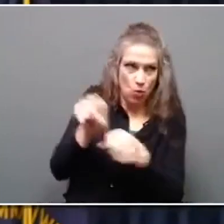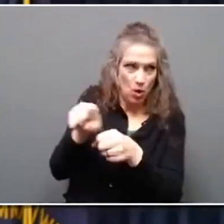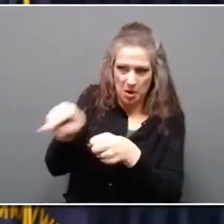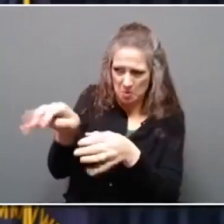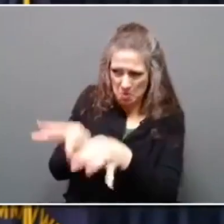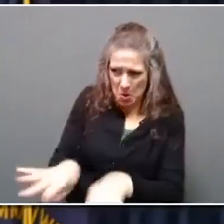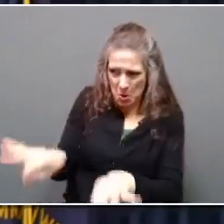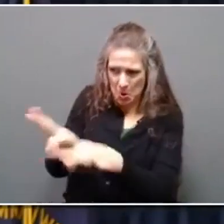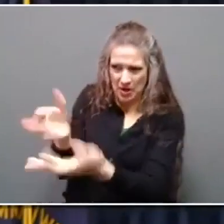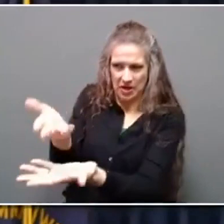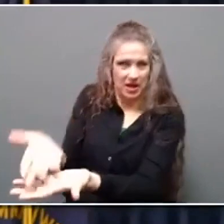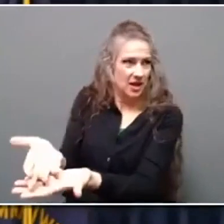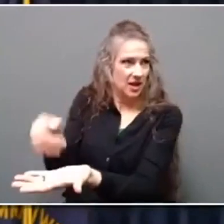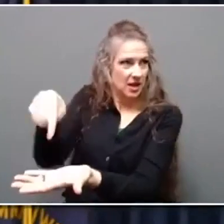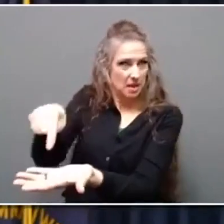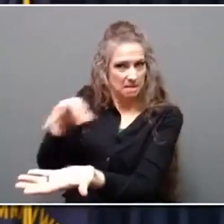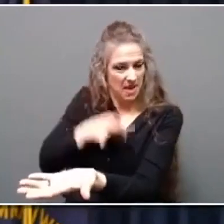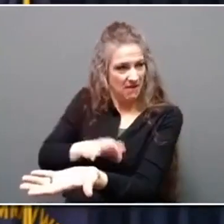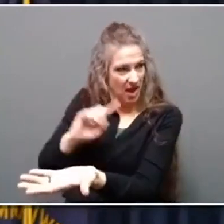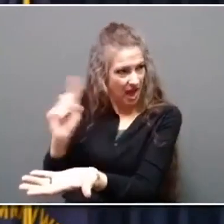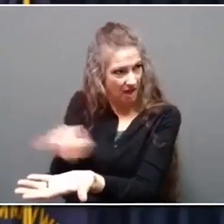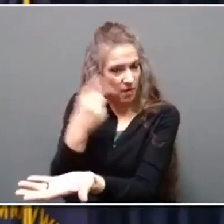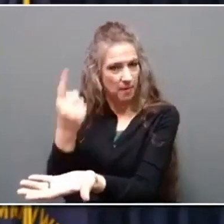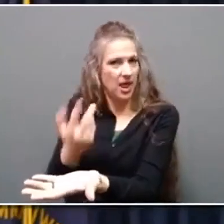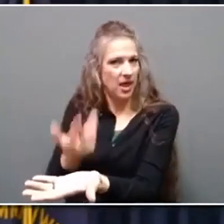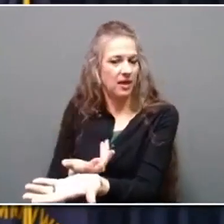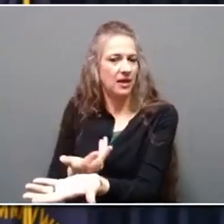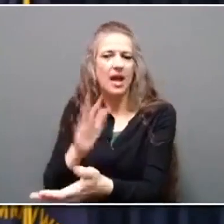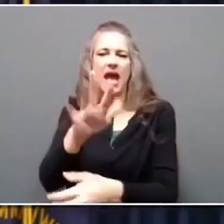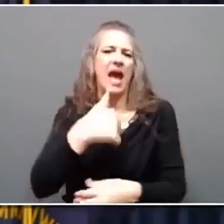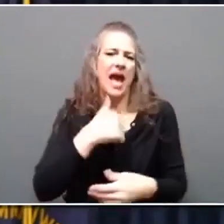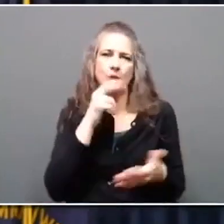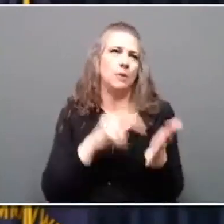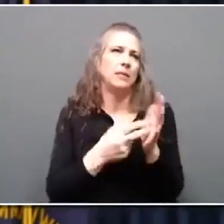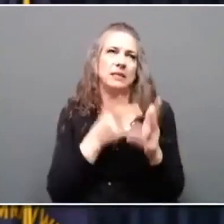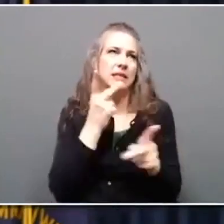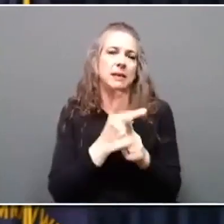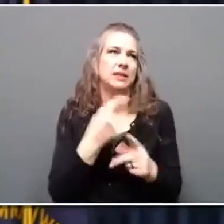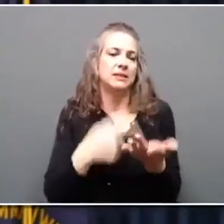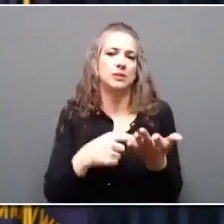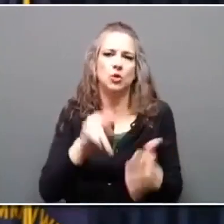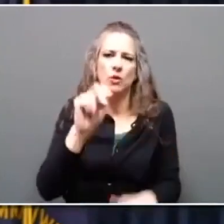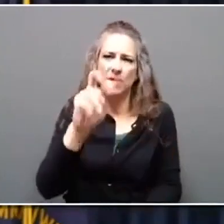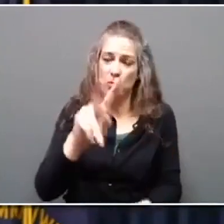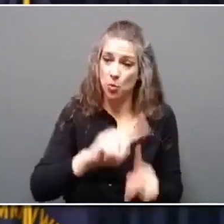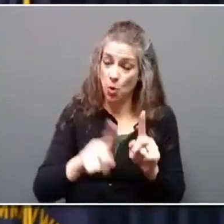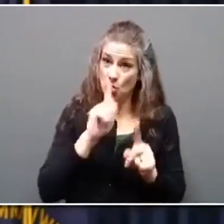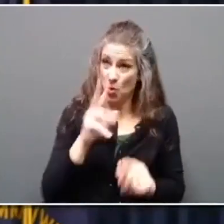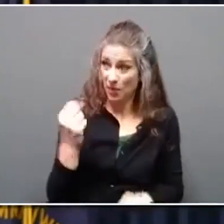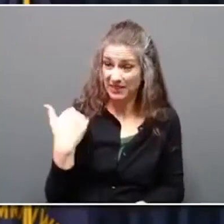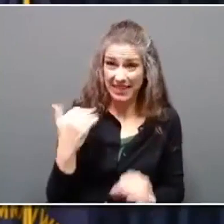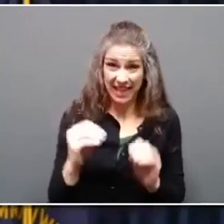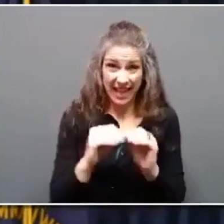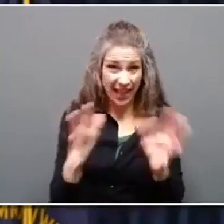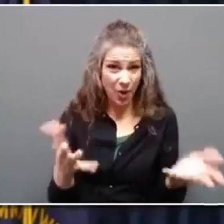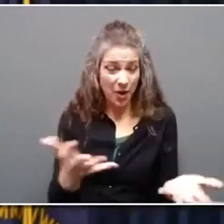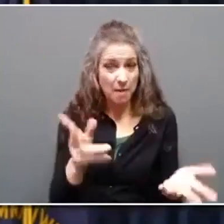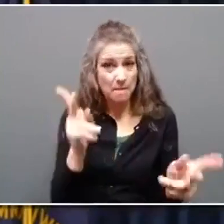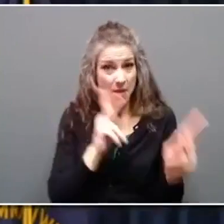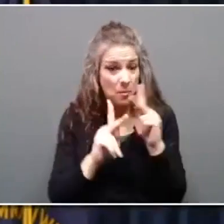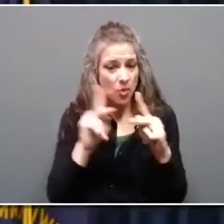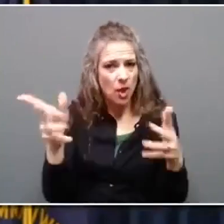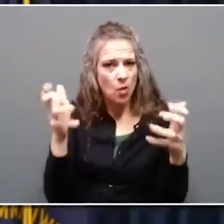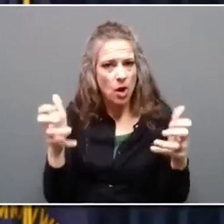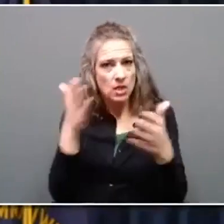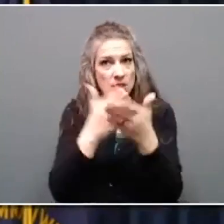single person. Again, I don't mean to keep talking about November, but I think it was very clear. People want someone focused on